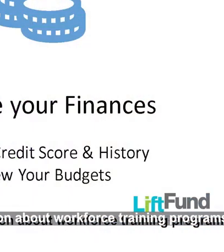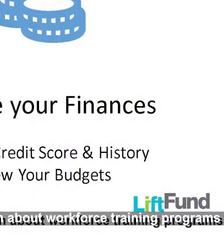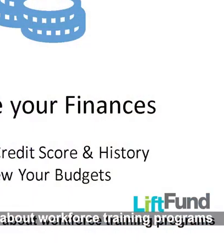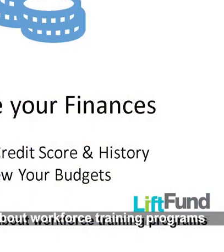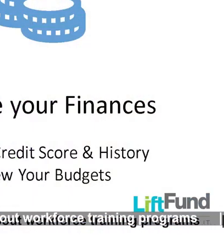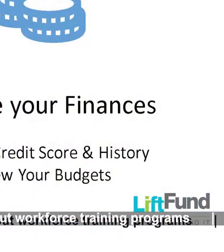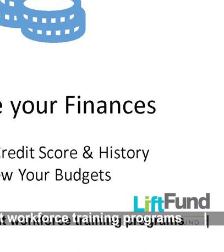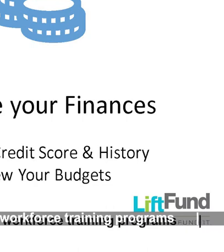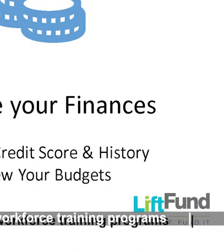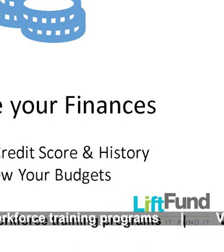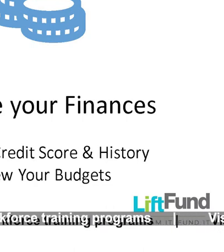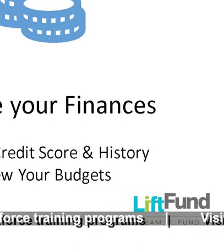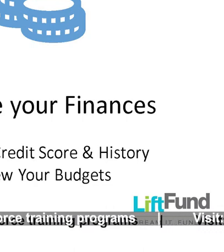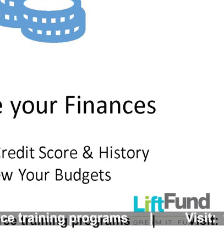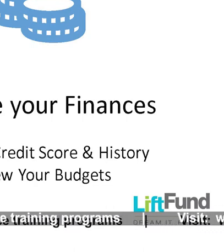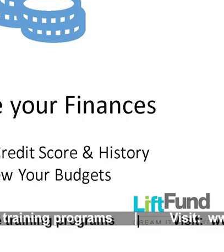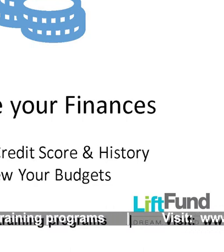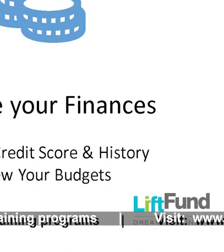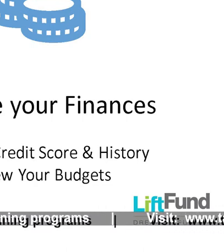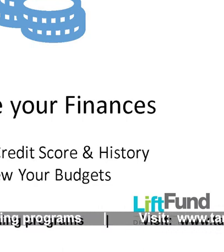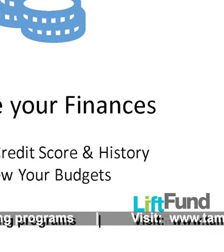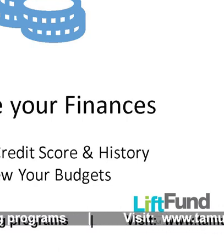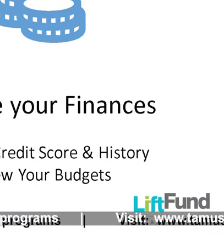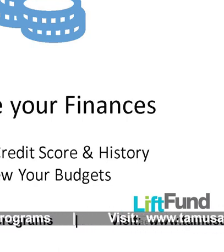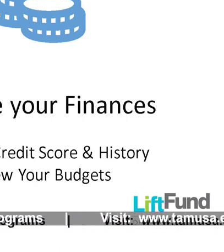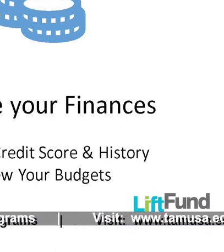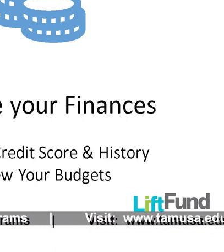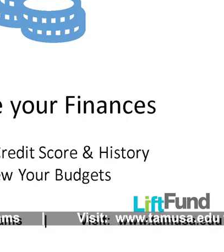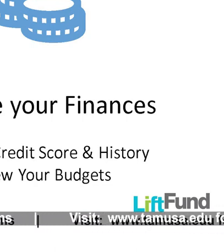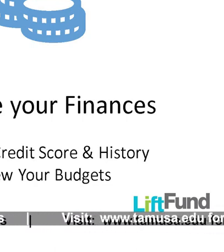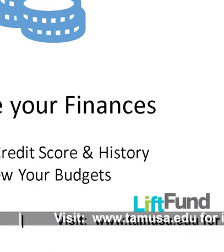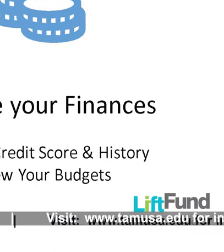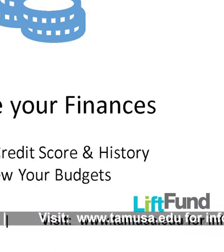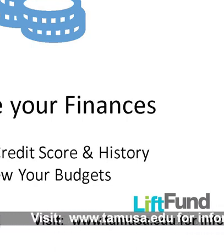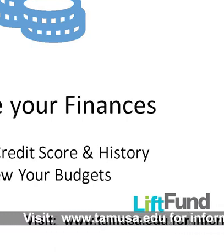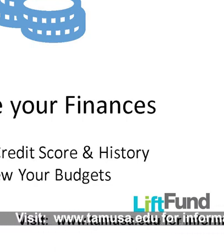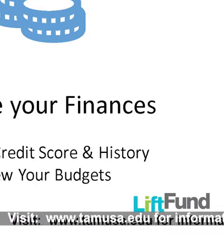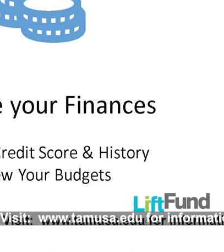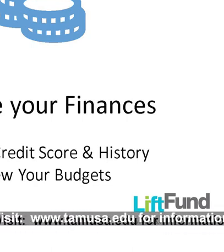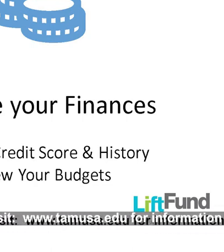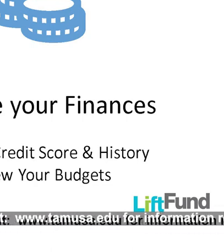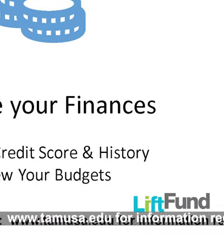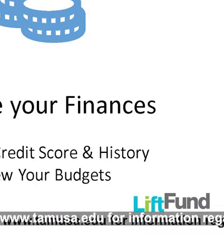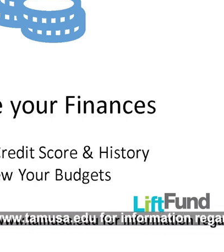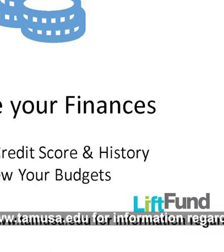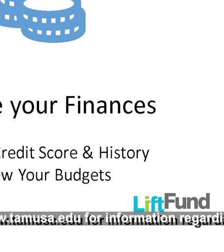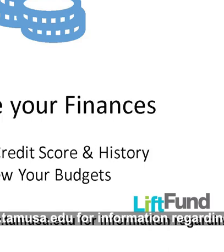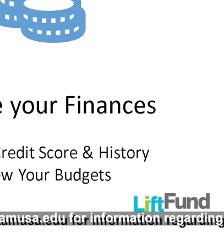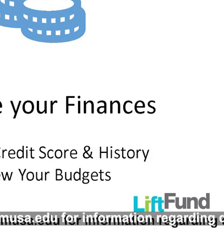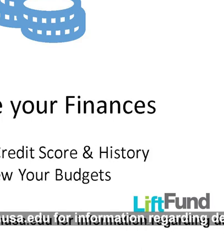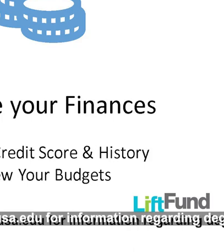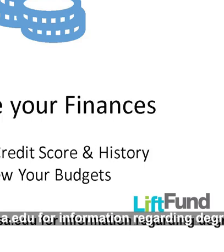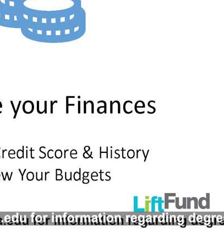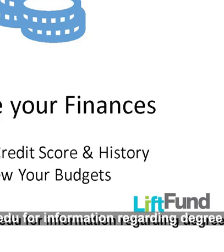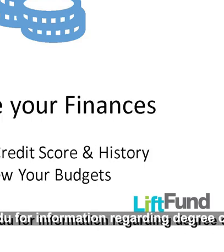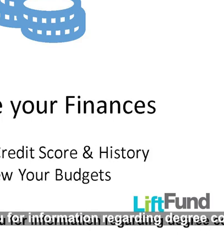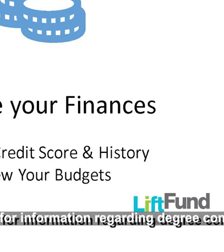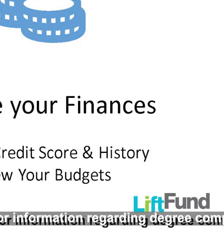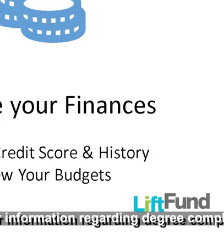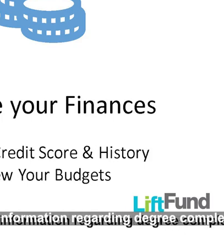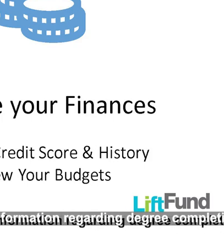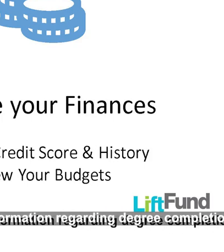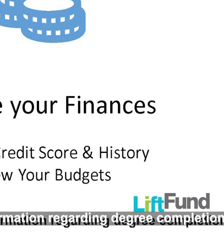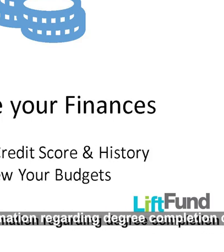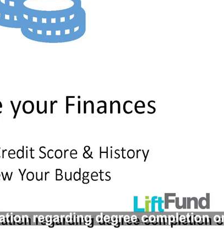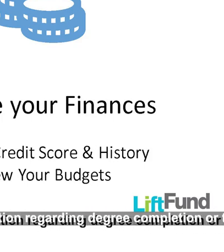credit. We look at your collateral that Jadie mentioned earlier. We look at your cash flow. We want to make sure you can pay us back. And your commitment, your business plan,